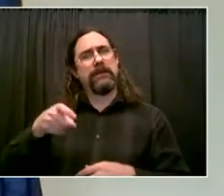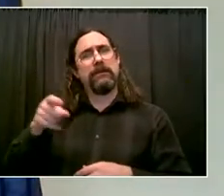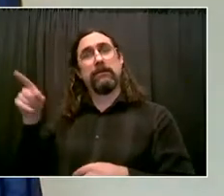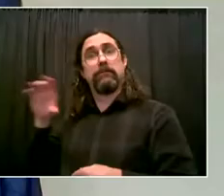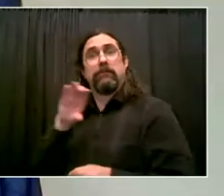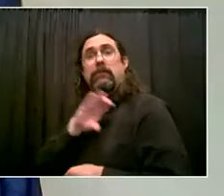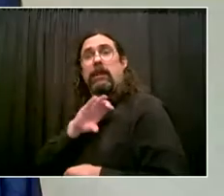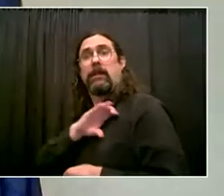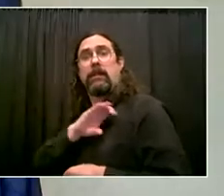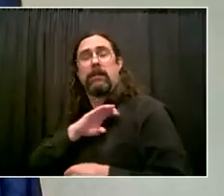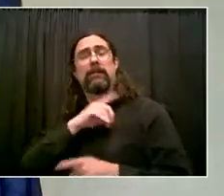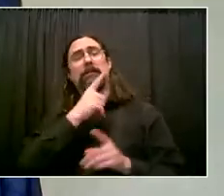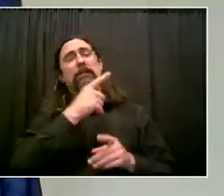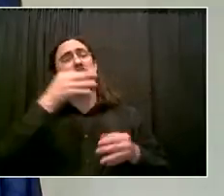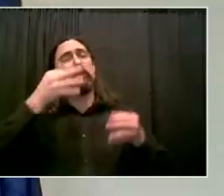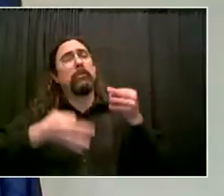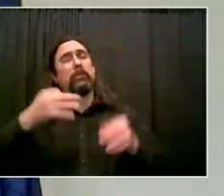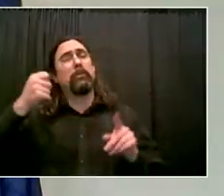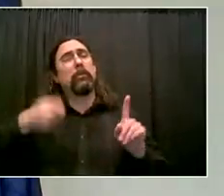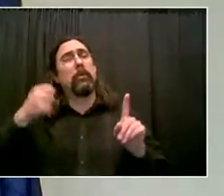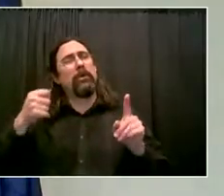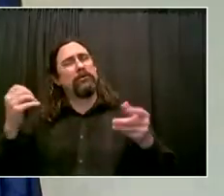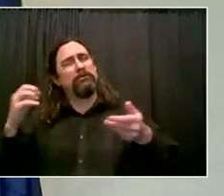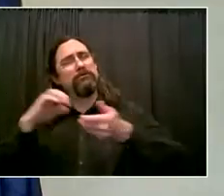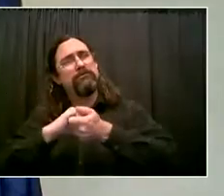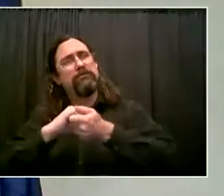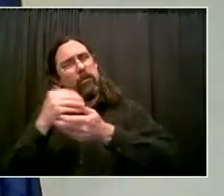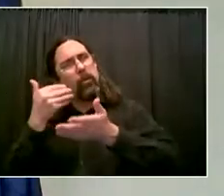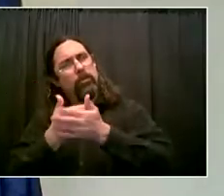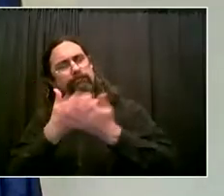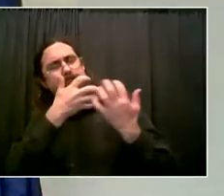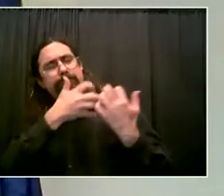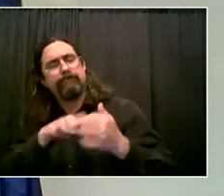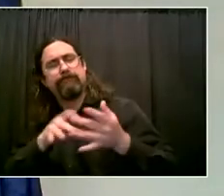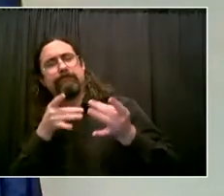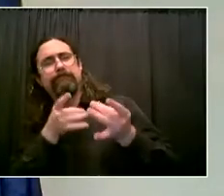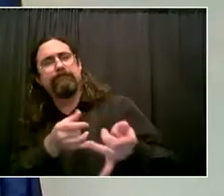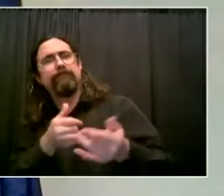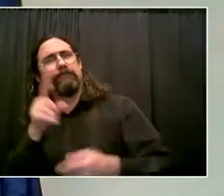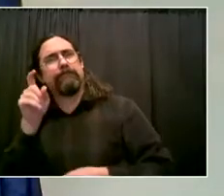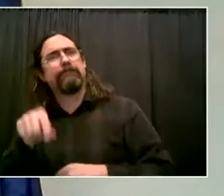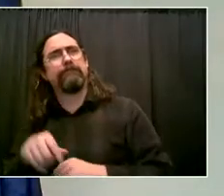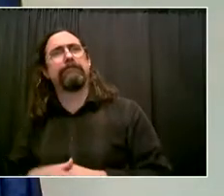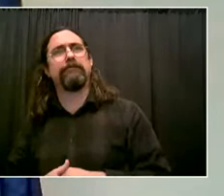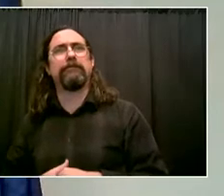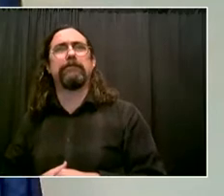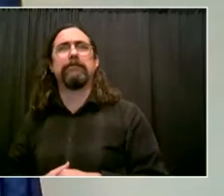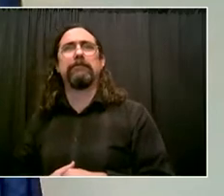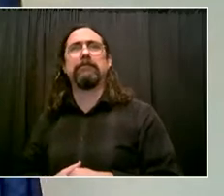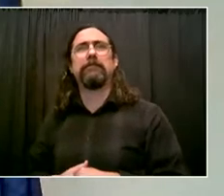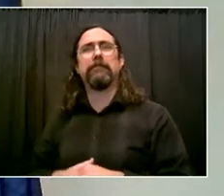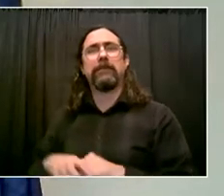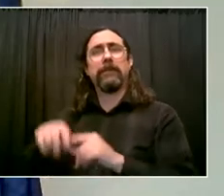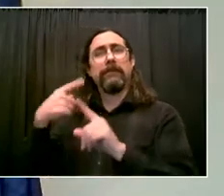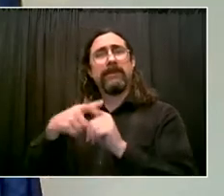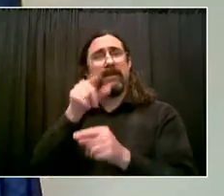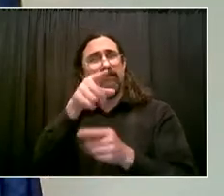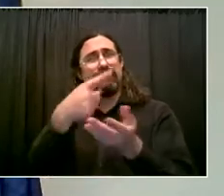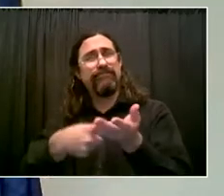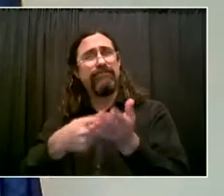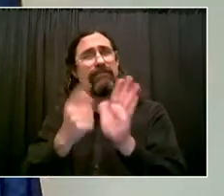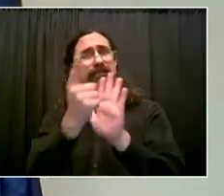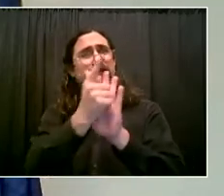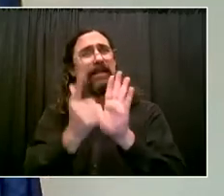bill. That is one of the ways to end the vicious cycle of gun violence that we have. People returning home, if they don't have the